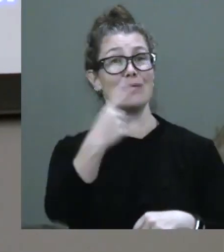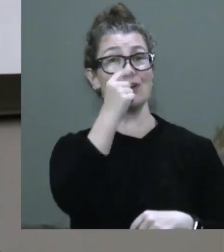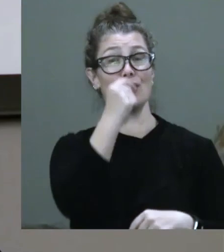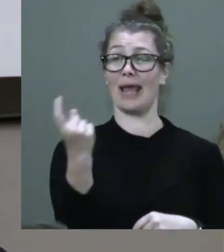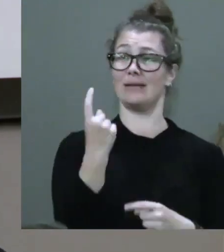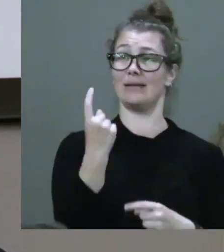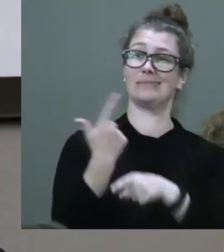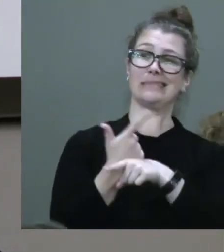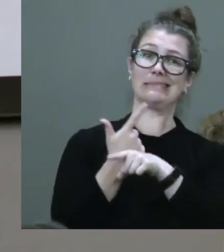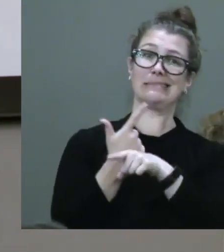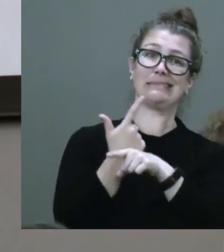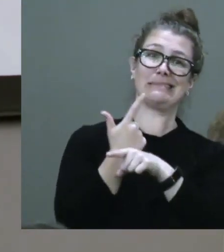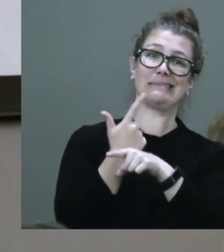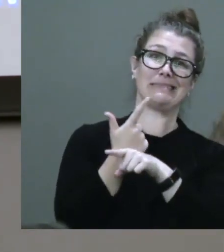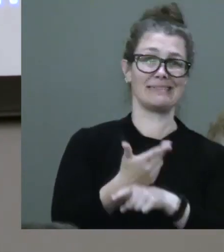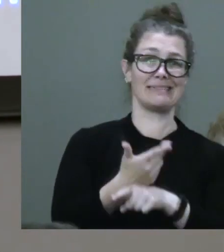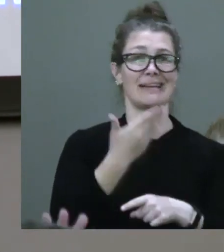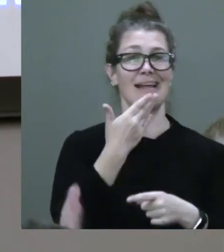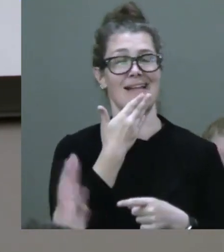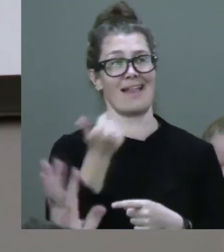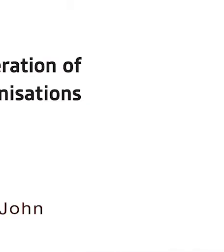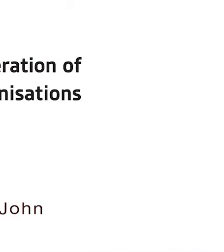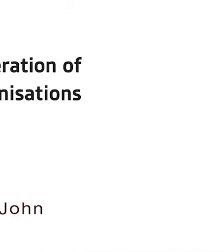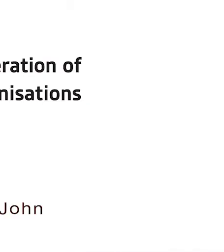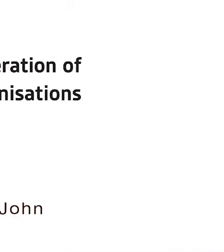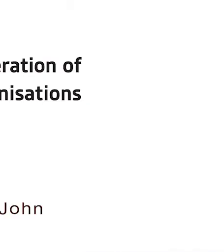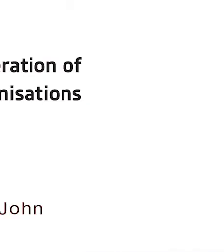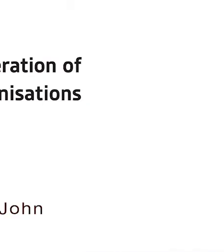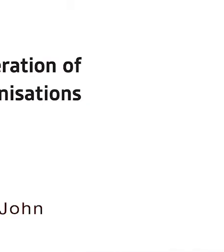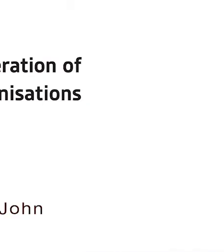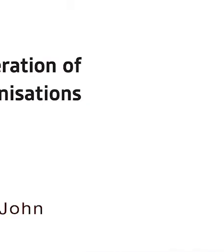So lovely to be with you. Thank you so much. you.